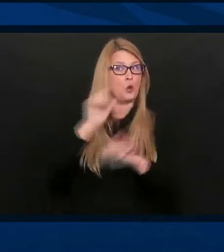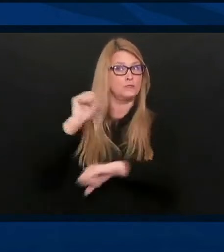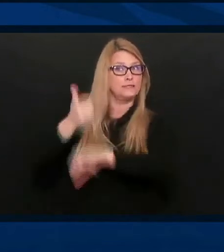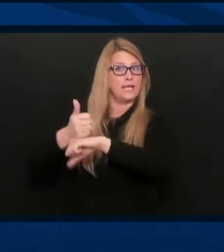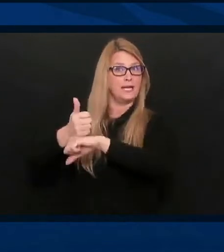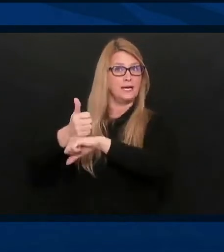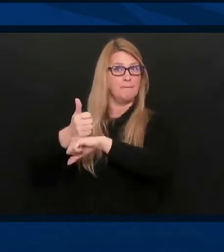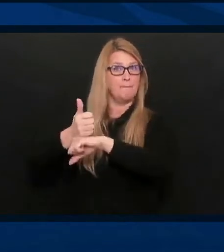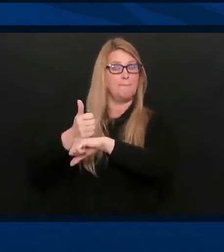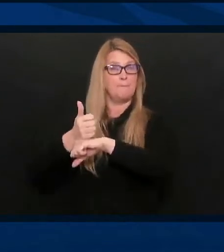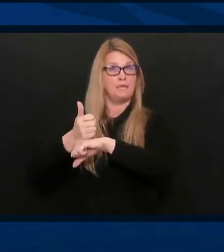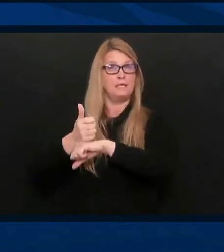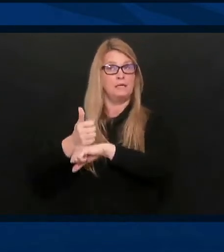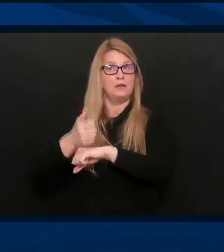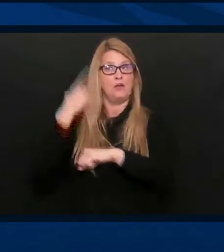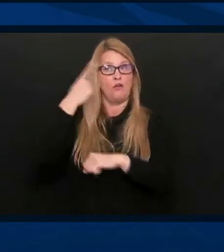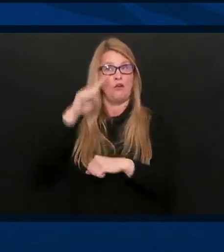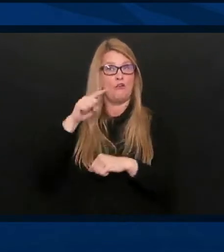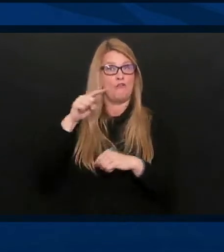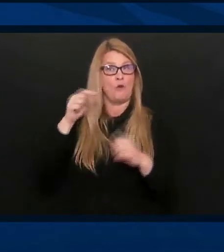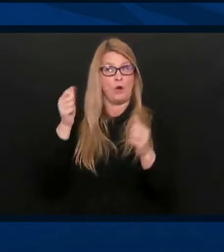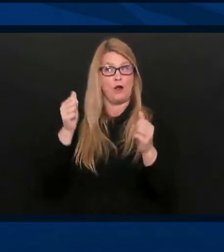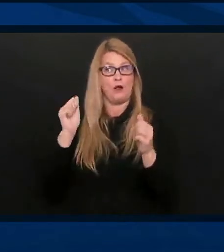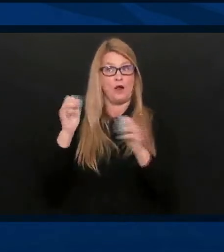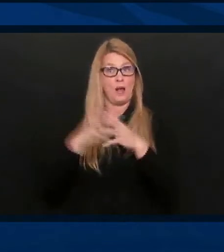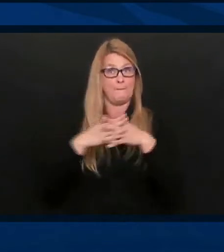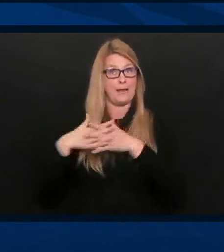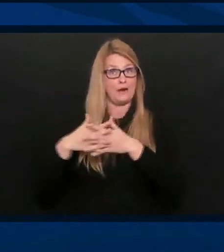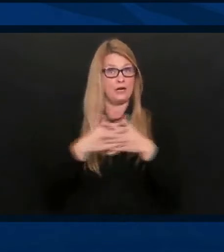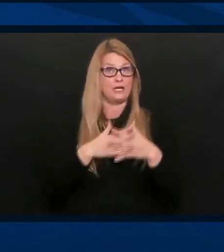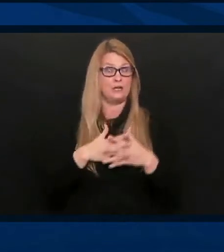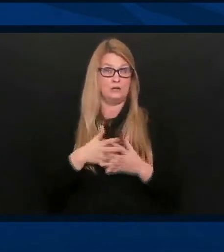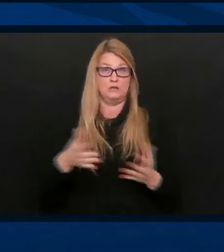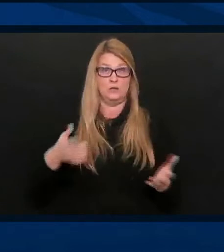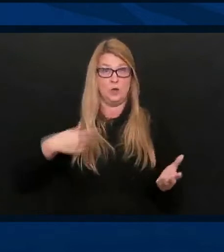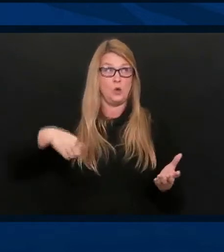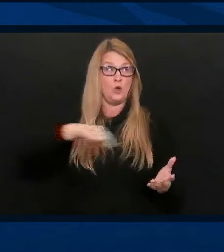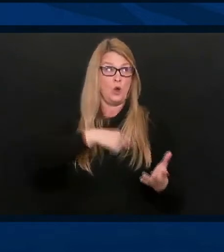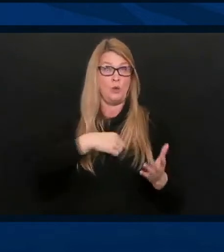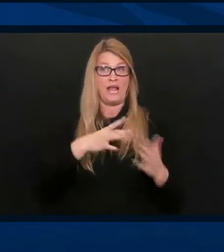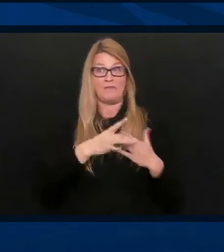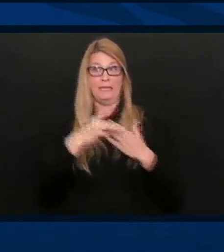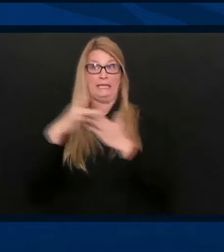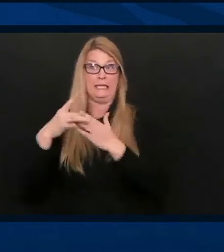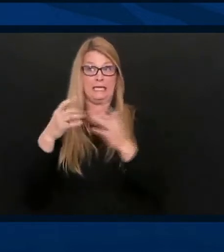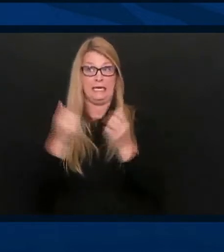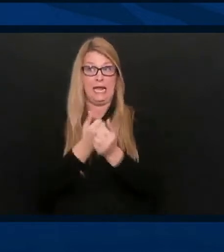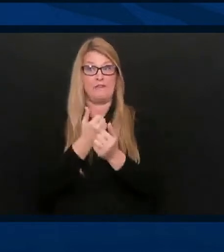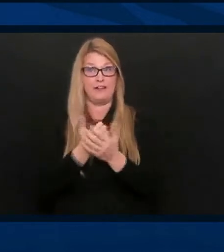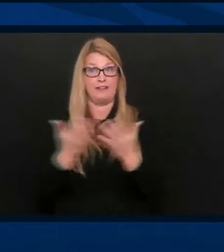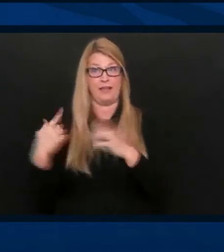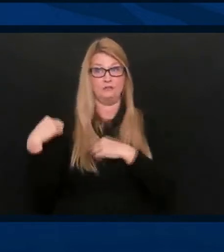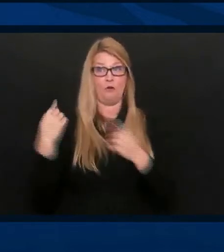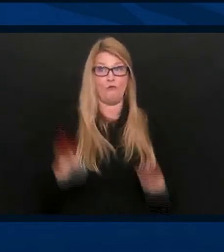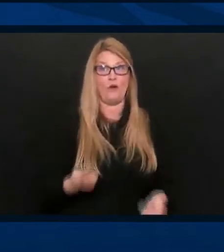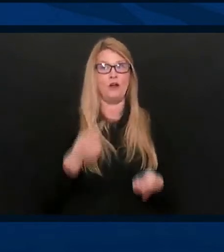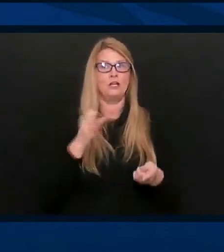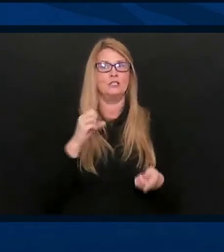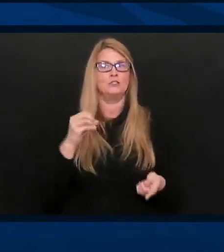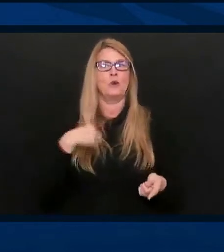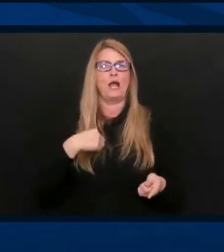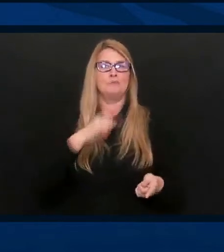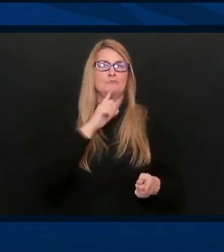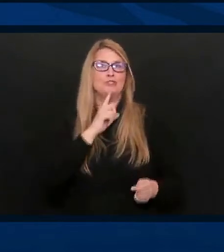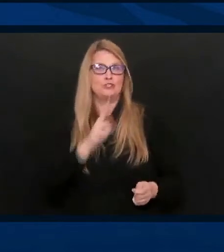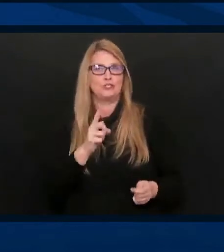administration has set up for this. And I know, obviously, we've been a leader. So, I presume, and I'm sure you'll say